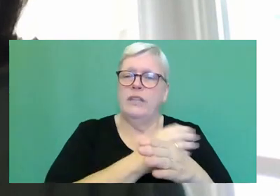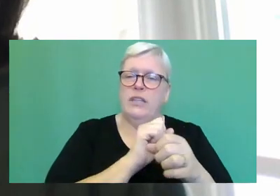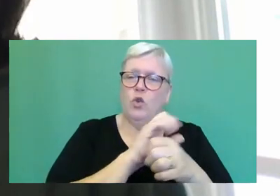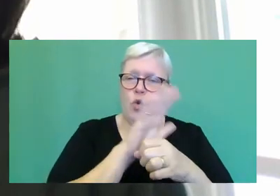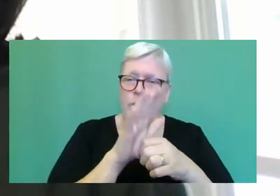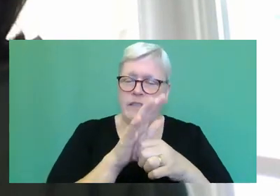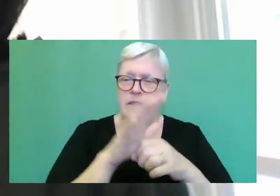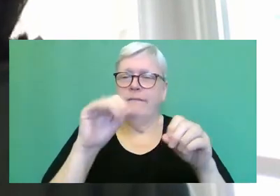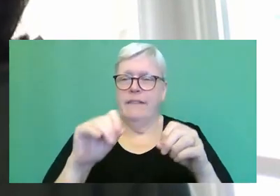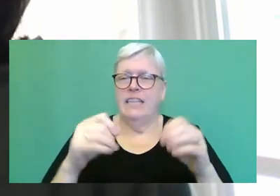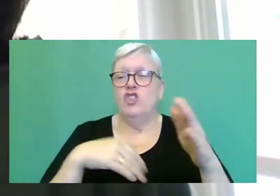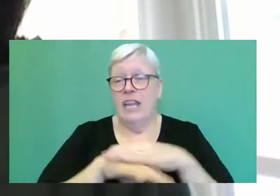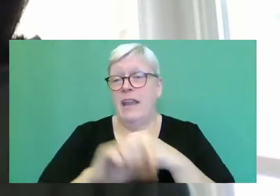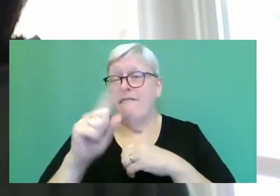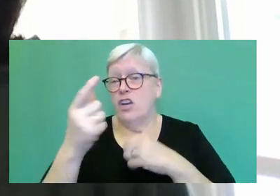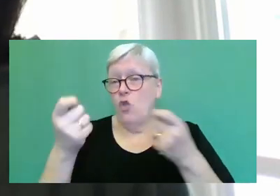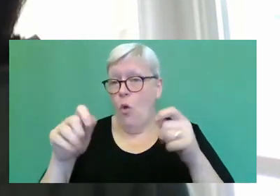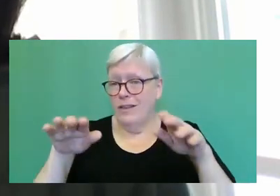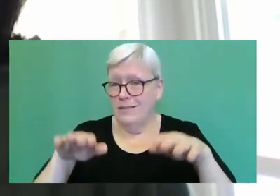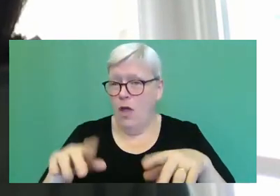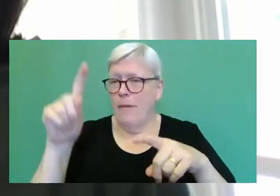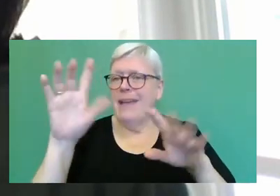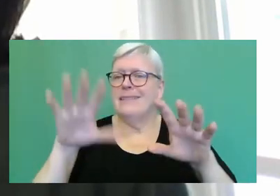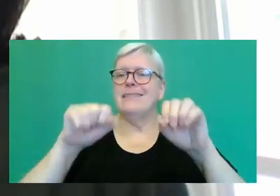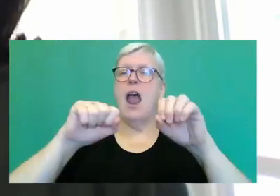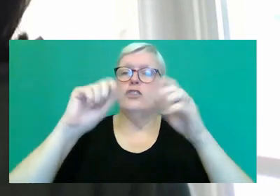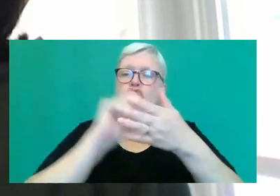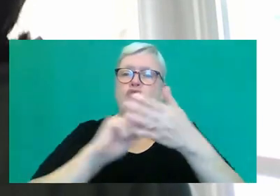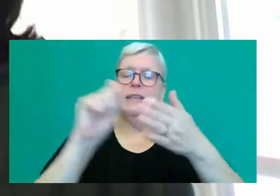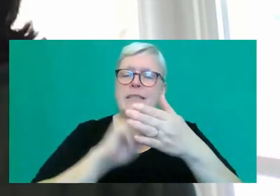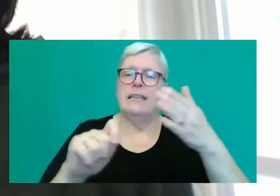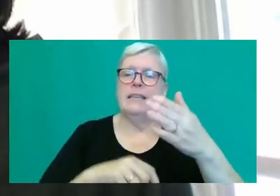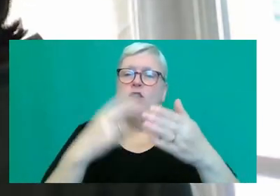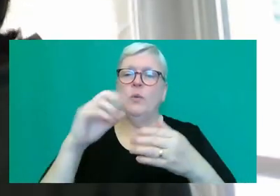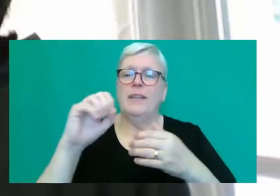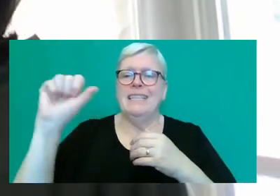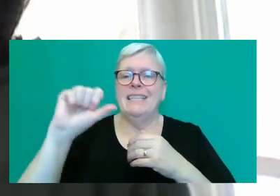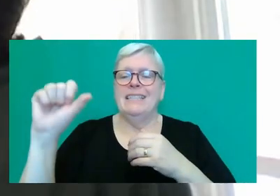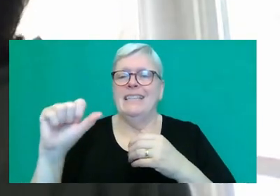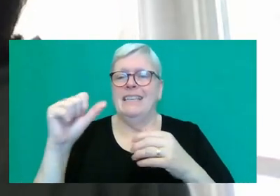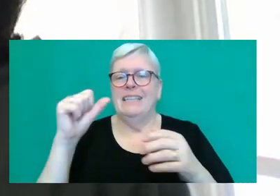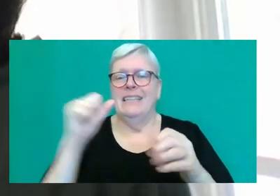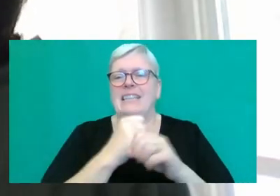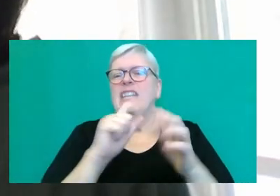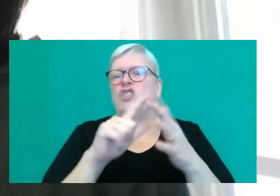in 2016. But even then, geriatrics was the kind of, you know, Cinderella